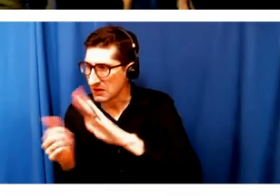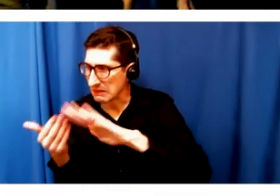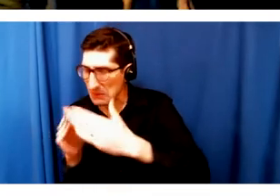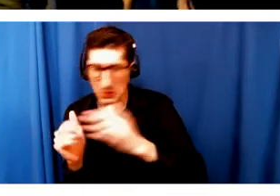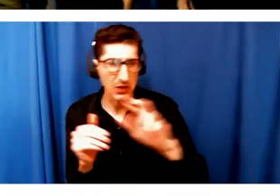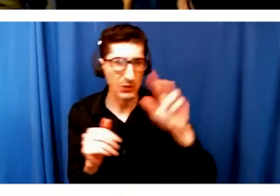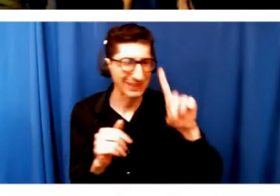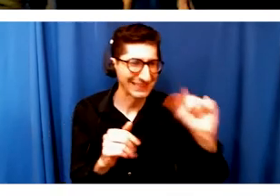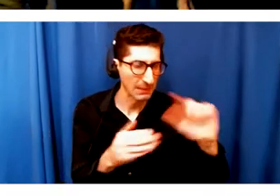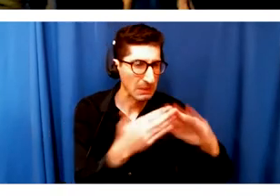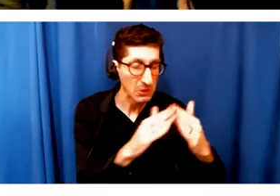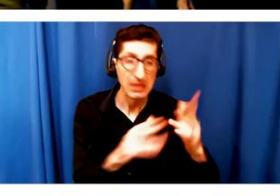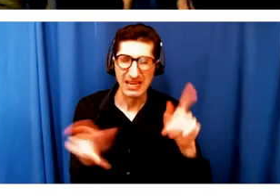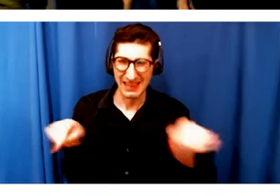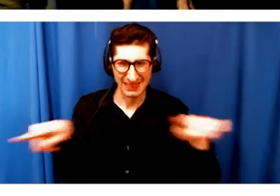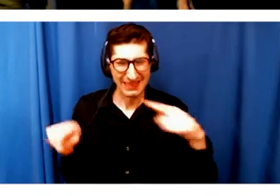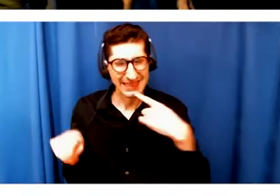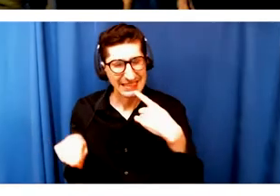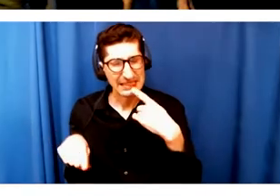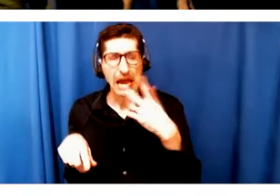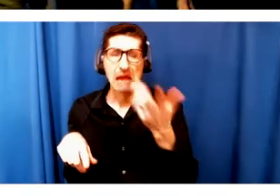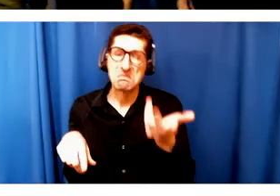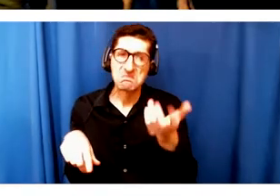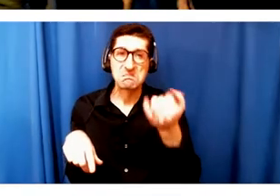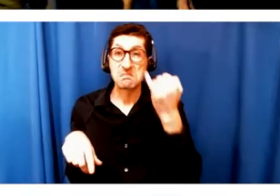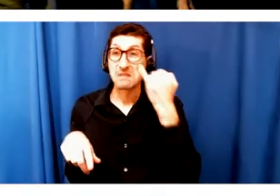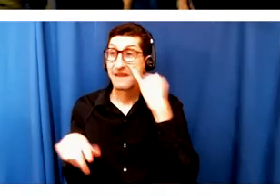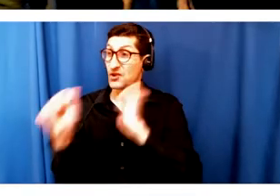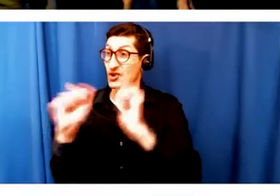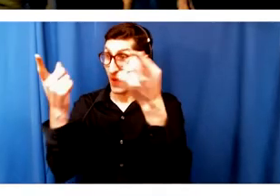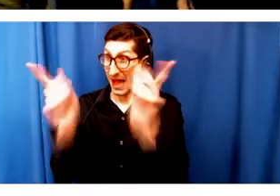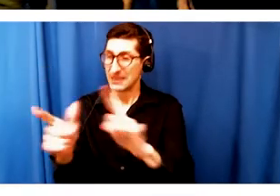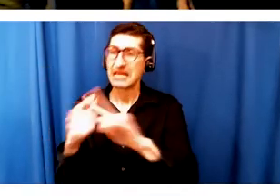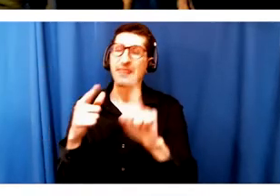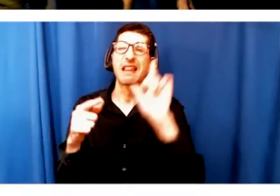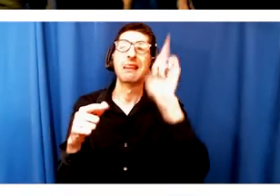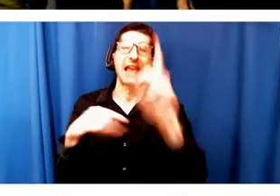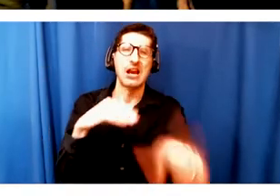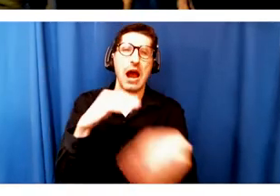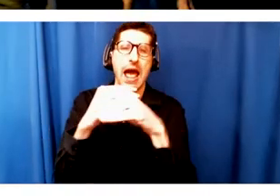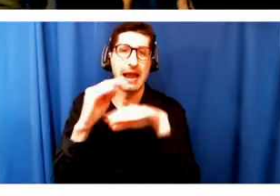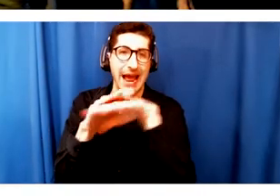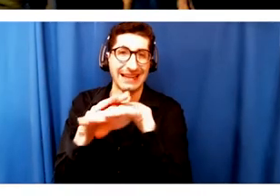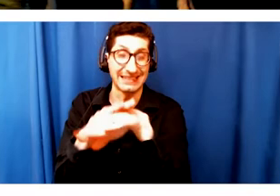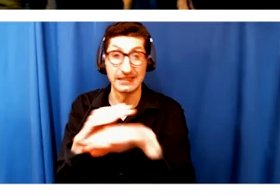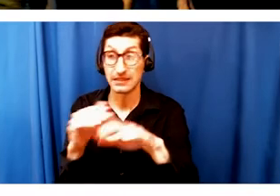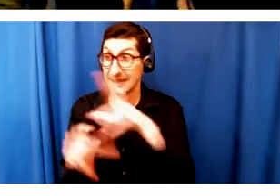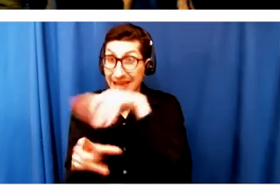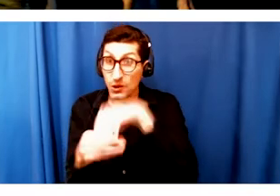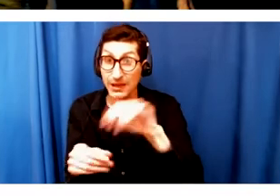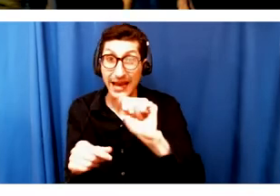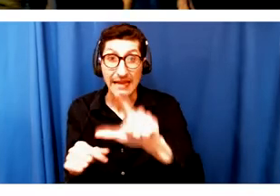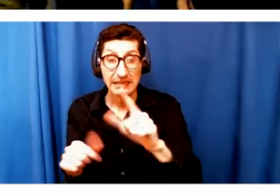of an afterthought to a production. You know, and having ASL is great, but if it's not integrated into a show, it